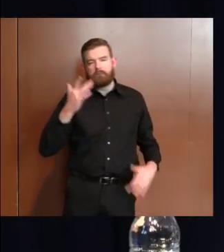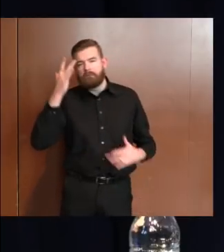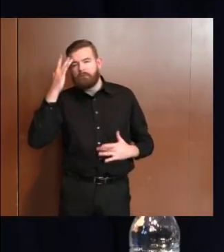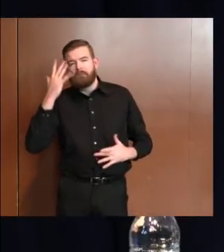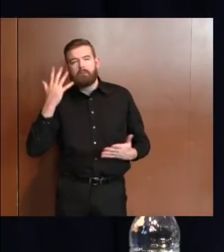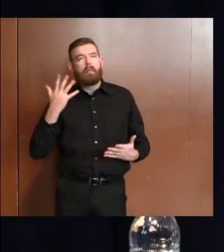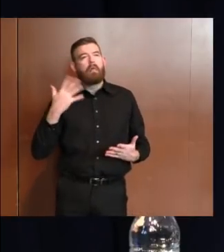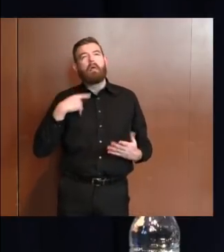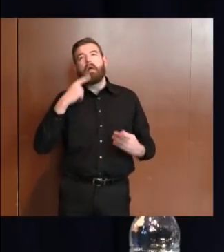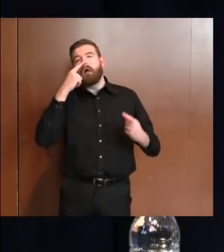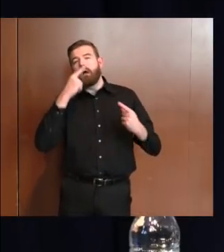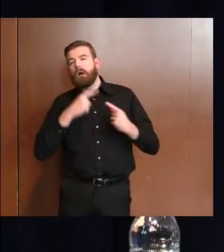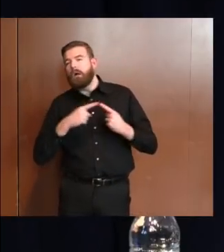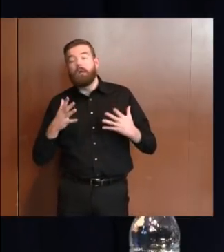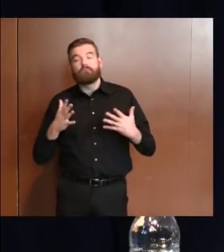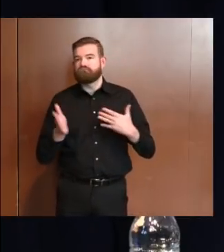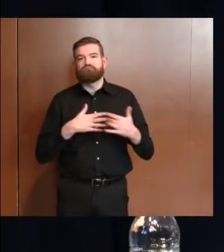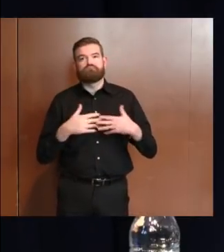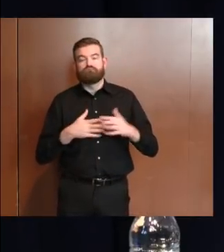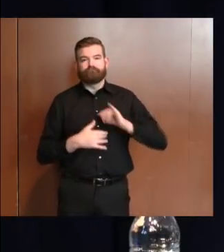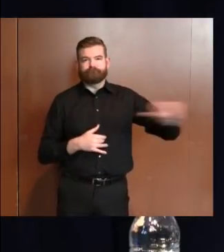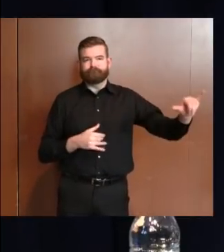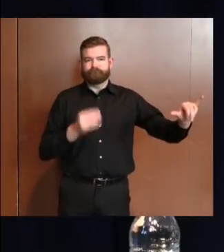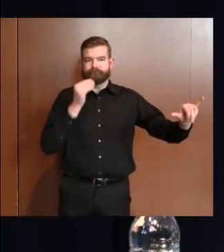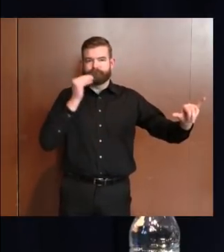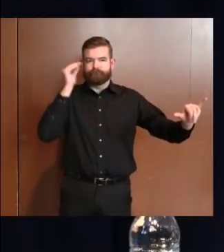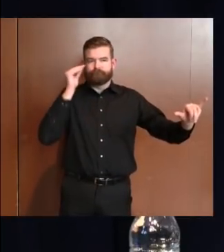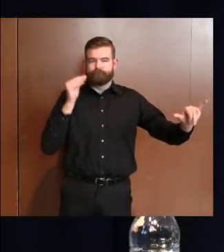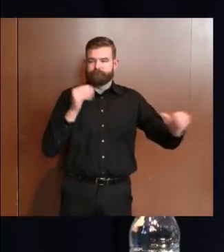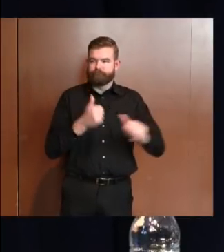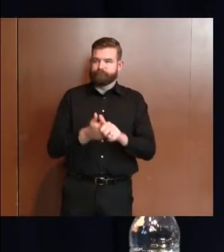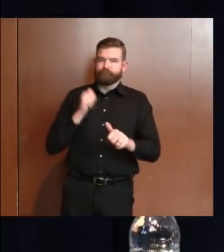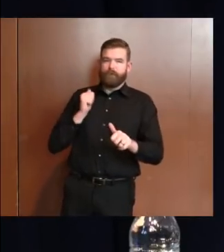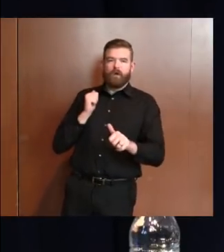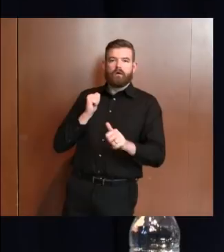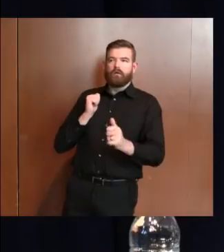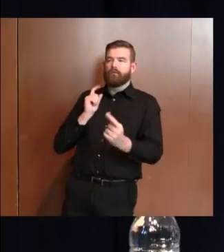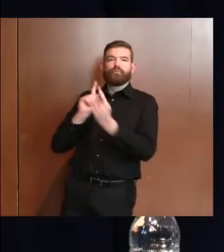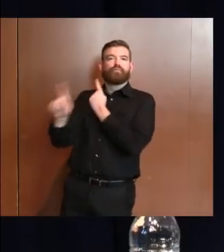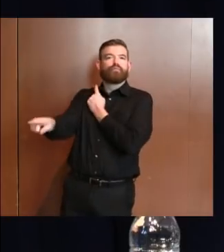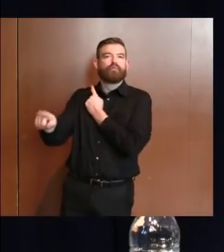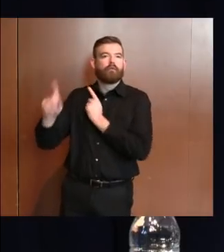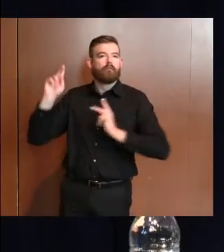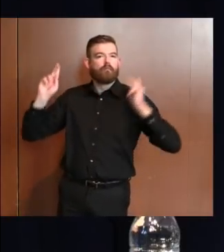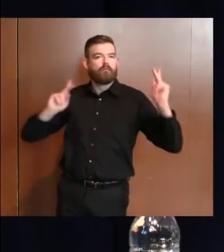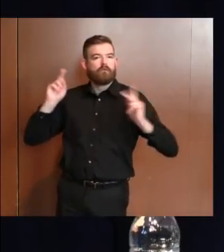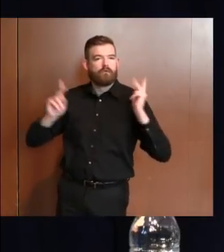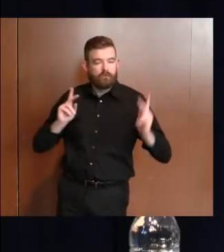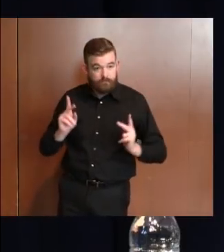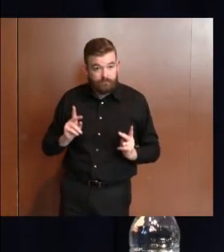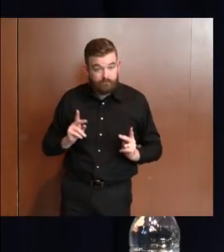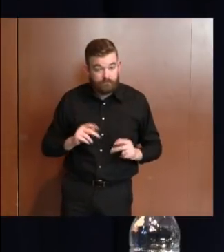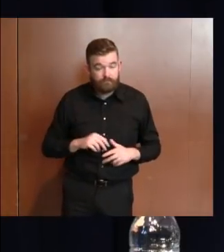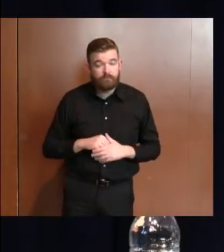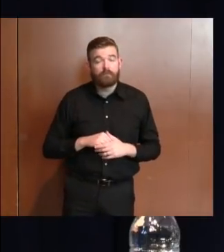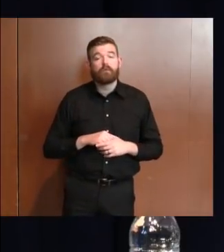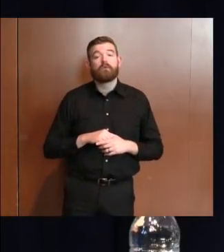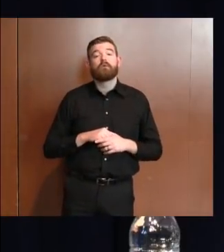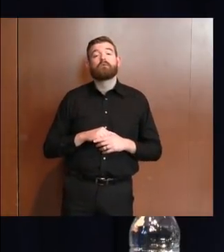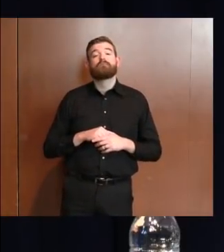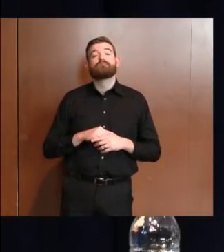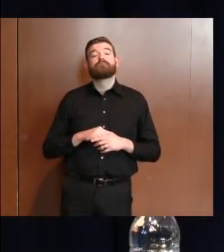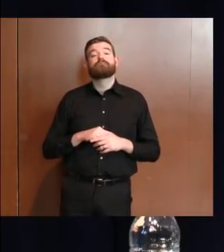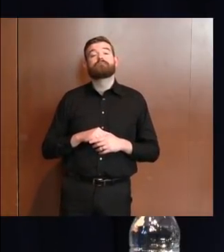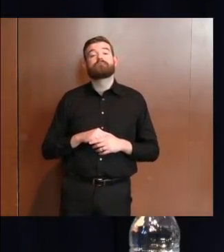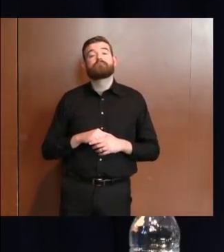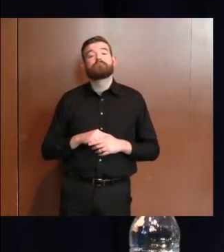indoors and away from others. I also want to return to another concern we talked about yesterday. The